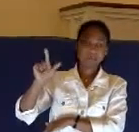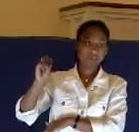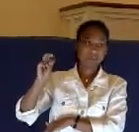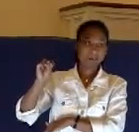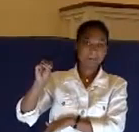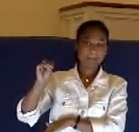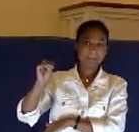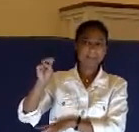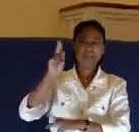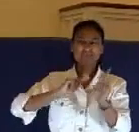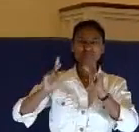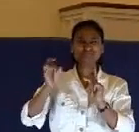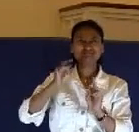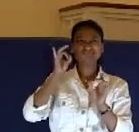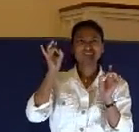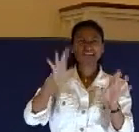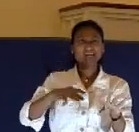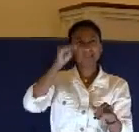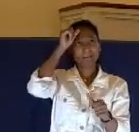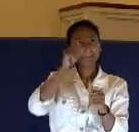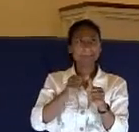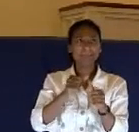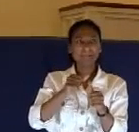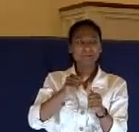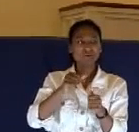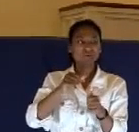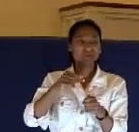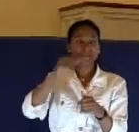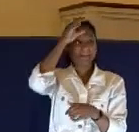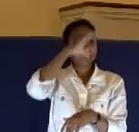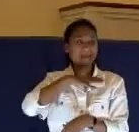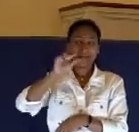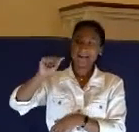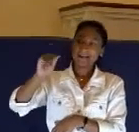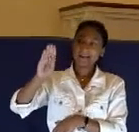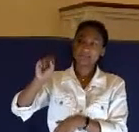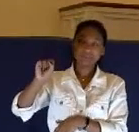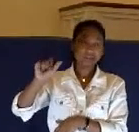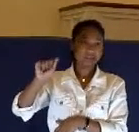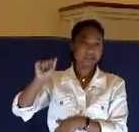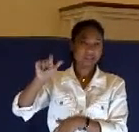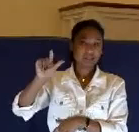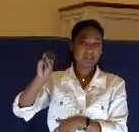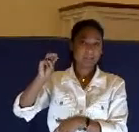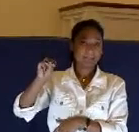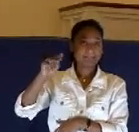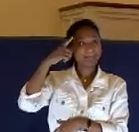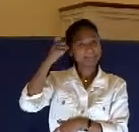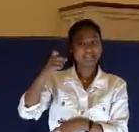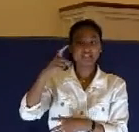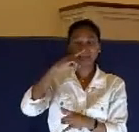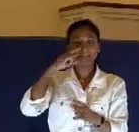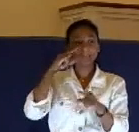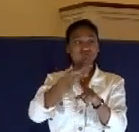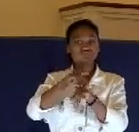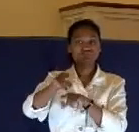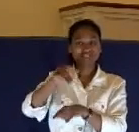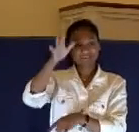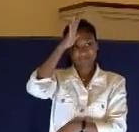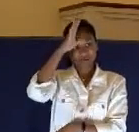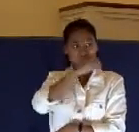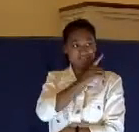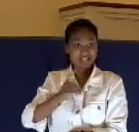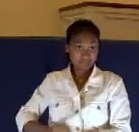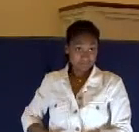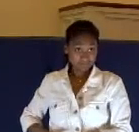long hated the memory of Absalom because he was the one who betrayed King David, father. And to this day, anyone who is faithful